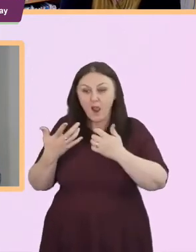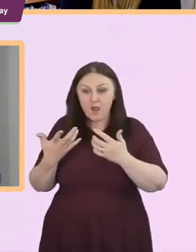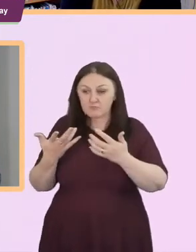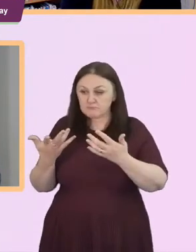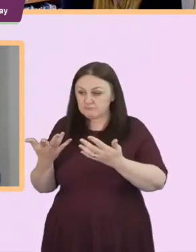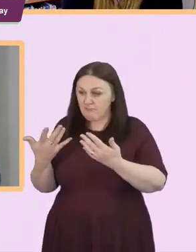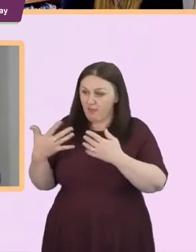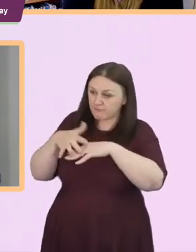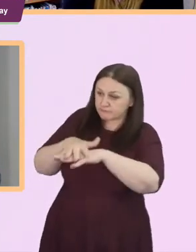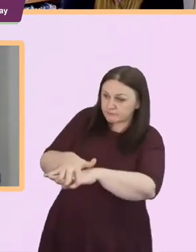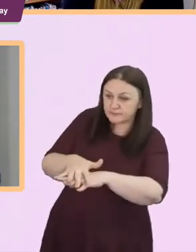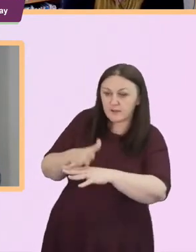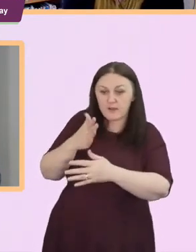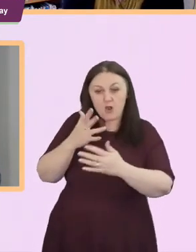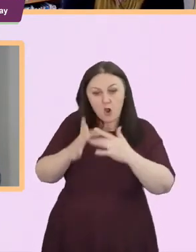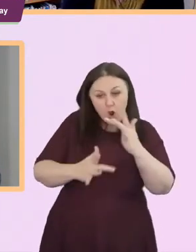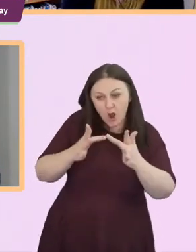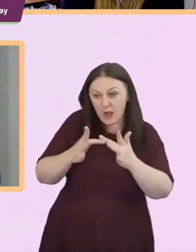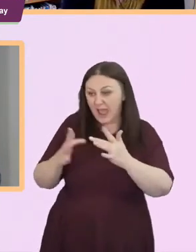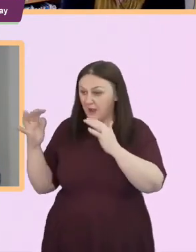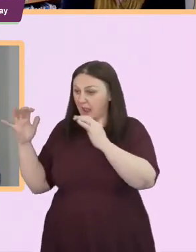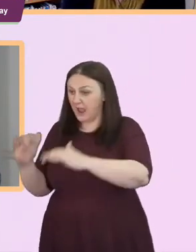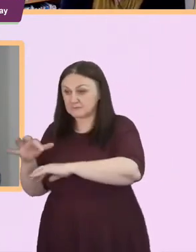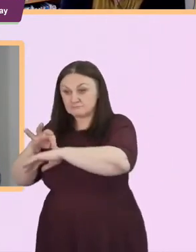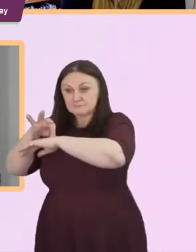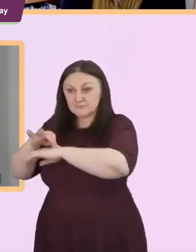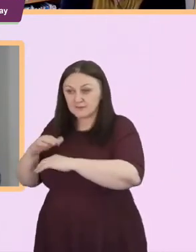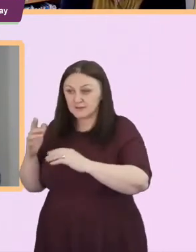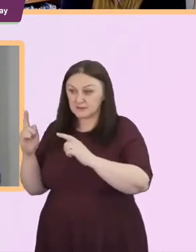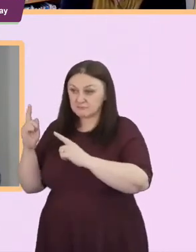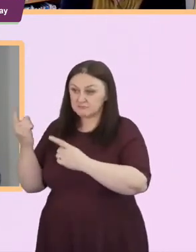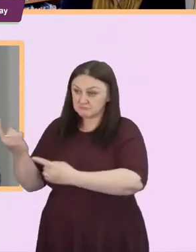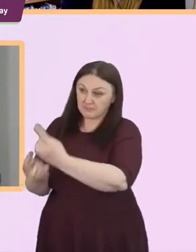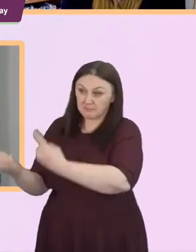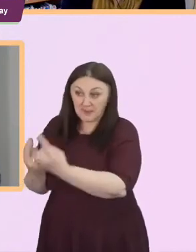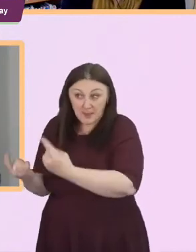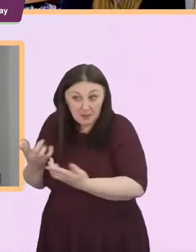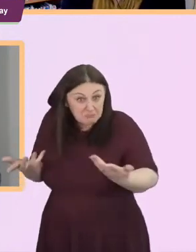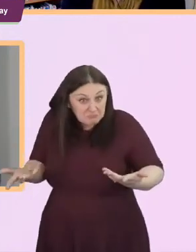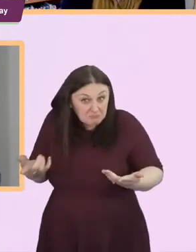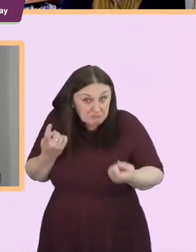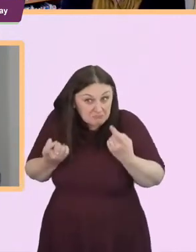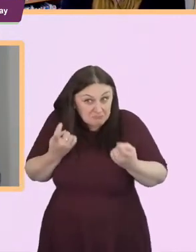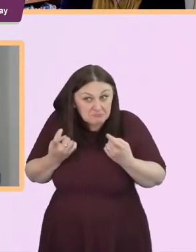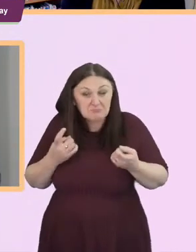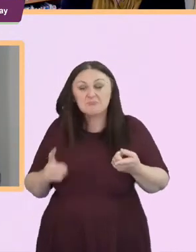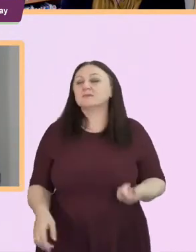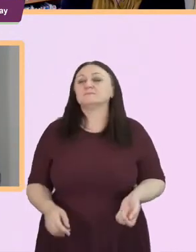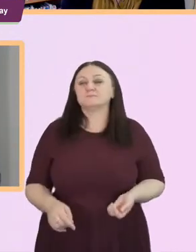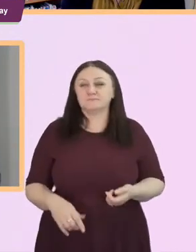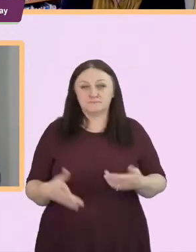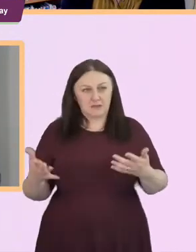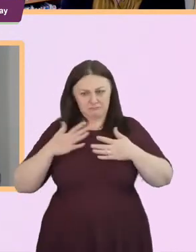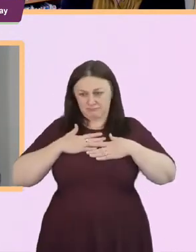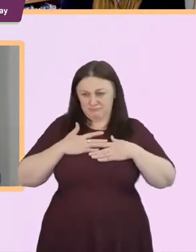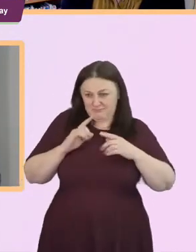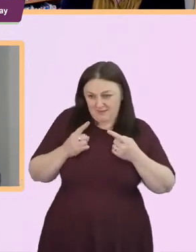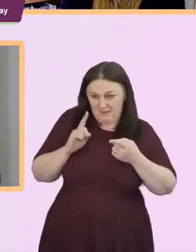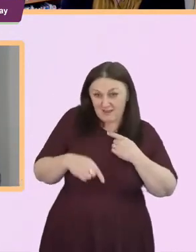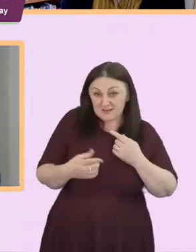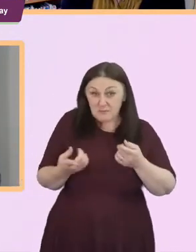question for the people who are watching and organizing this um laura durrant asked two questions